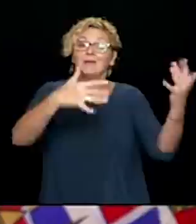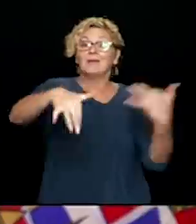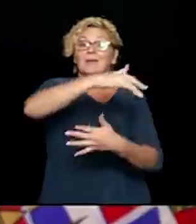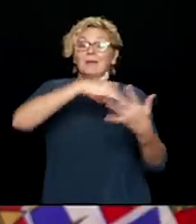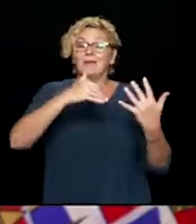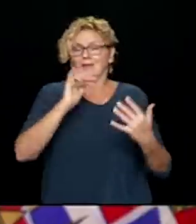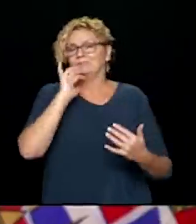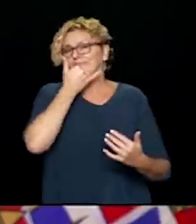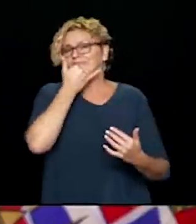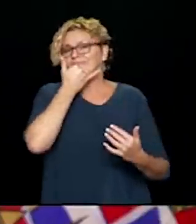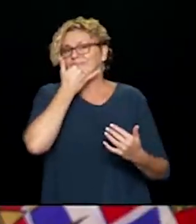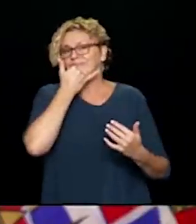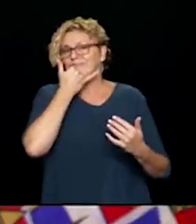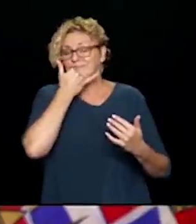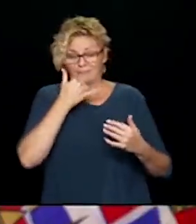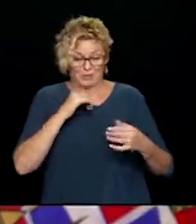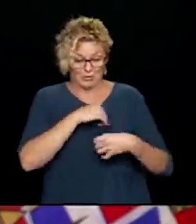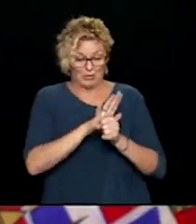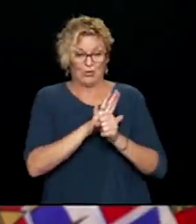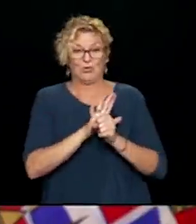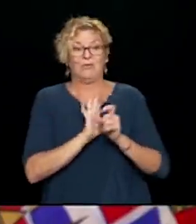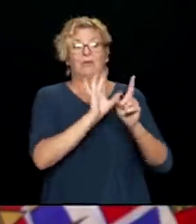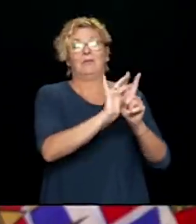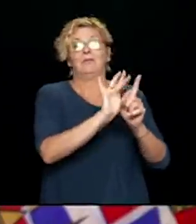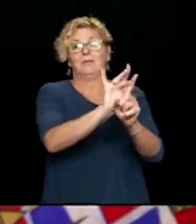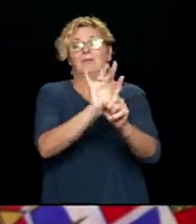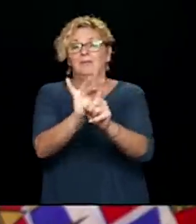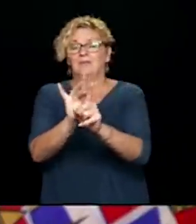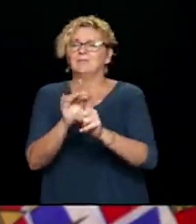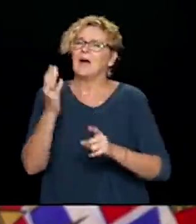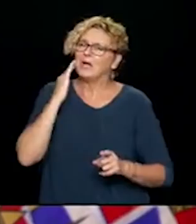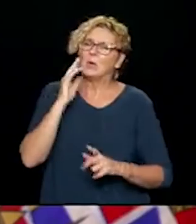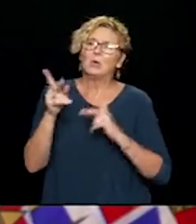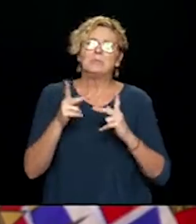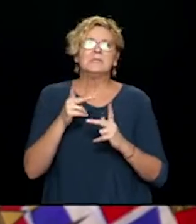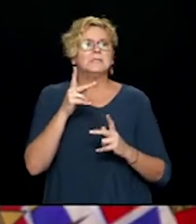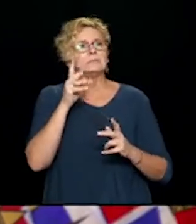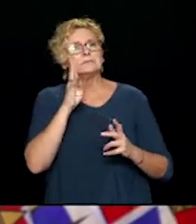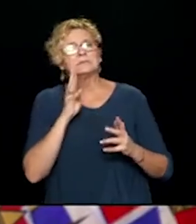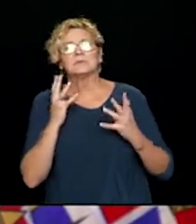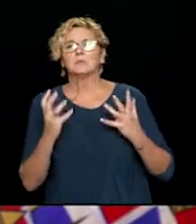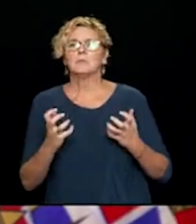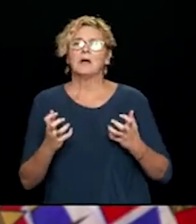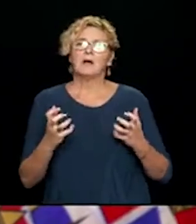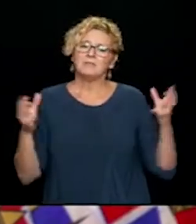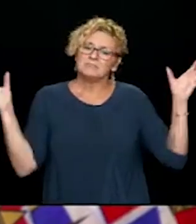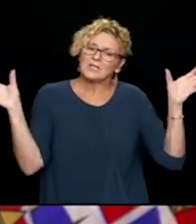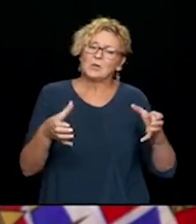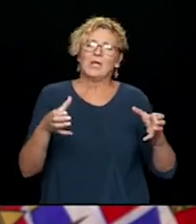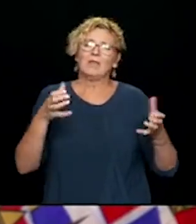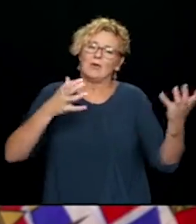need to have to celebrate people for funerals, for marriages, and other just getting together because we need that social